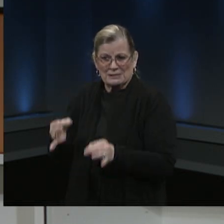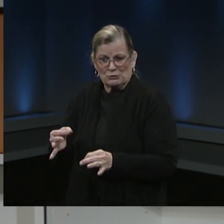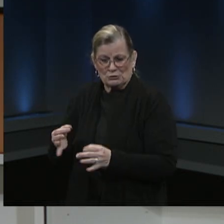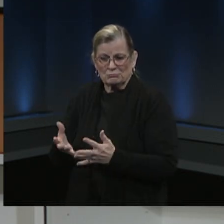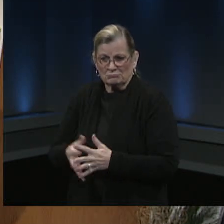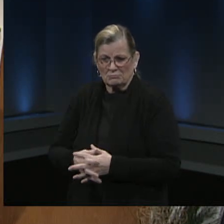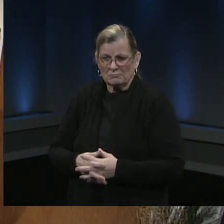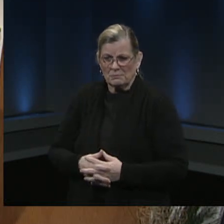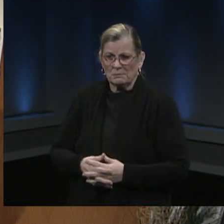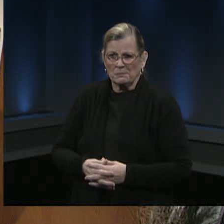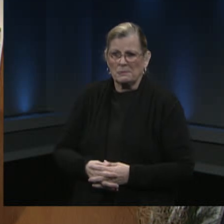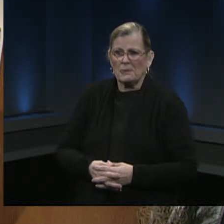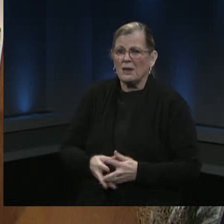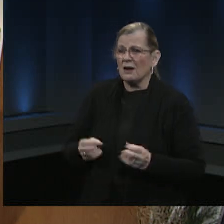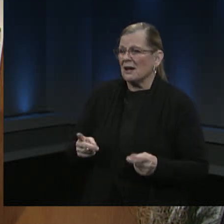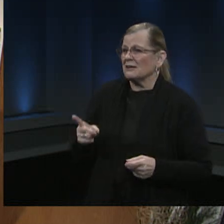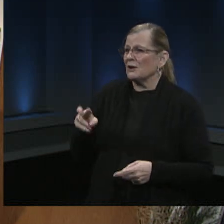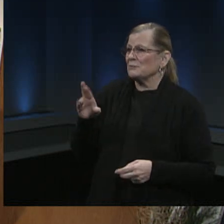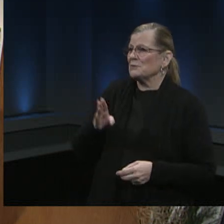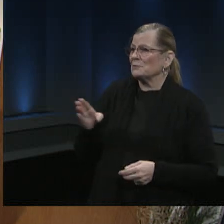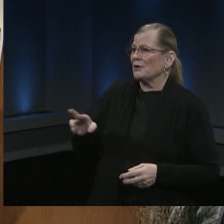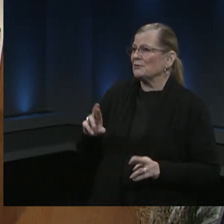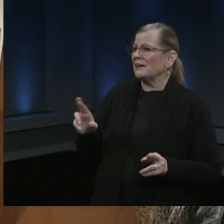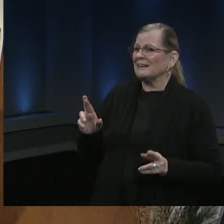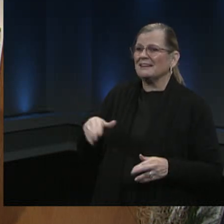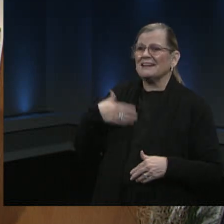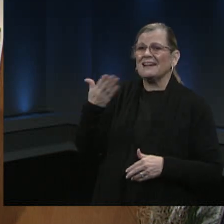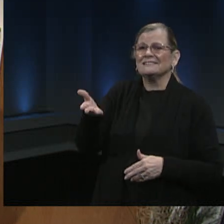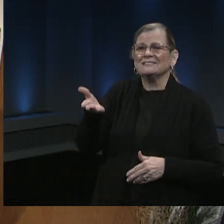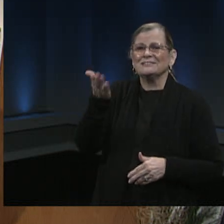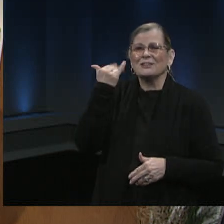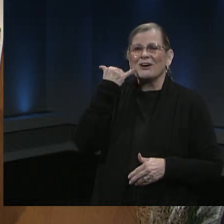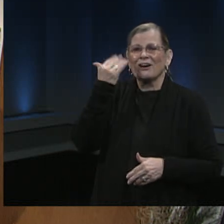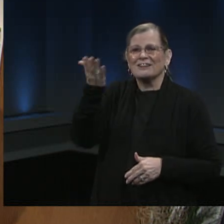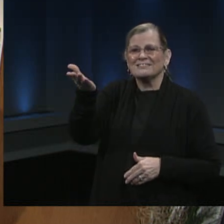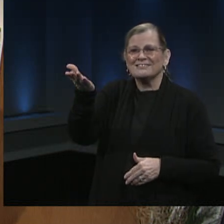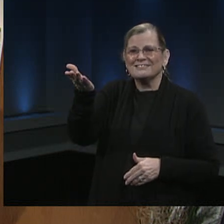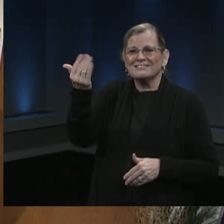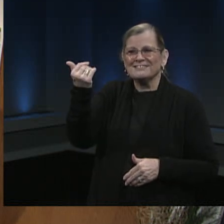call. Caller, welcome to the Vaccine and Vaccination Town Hall.